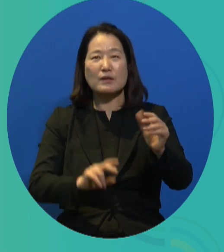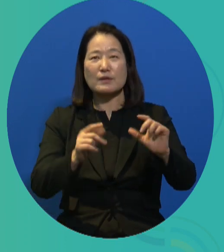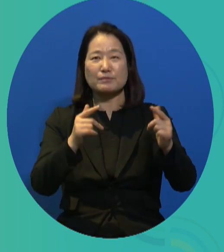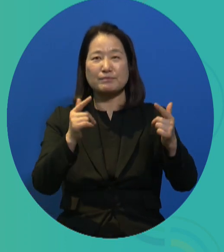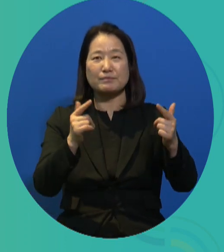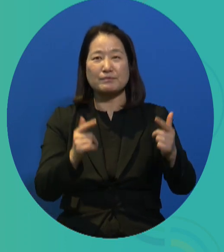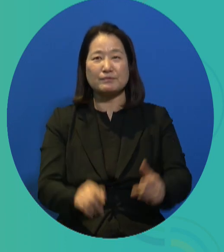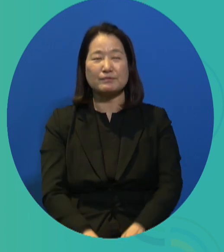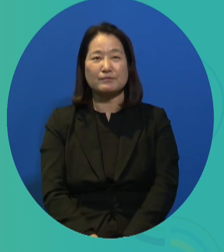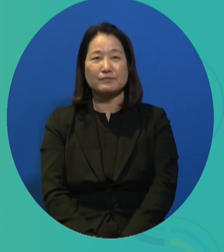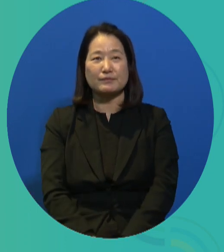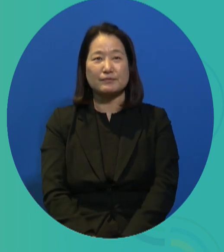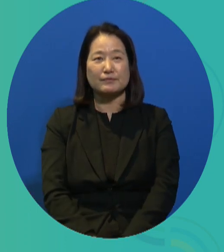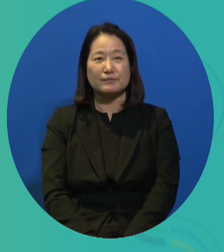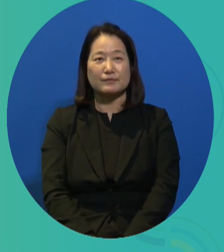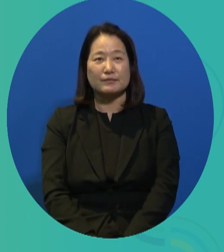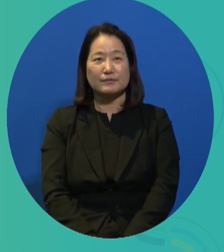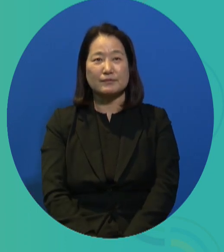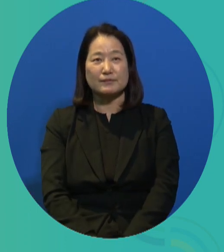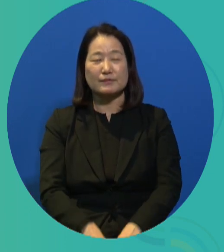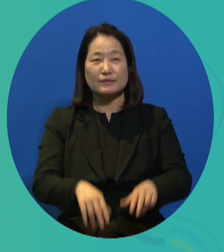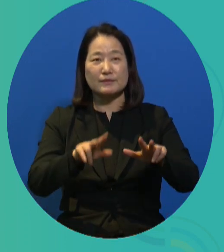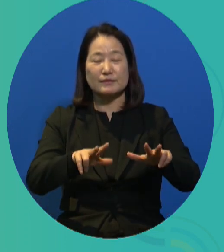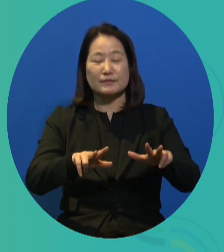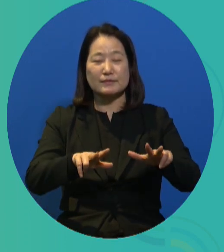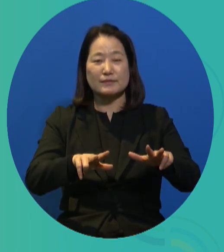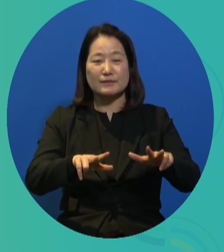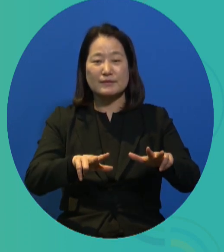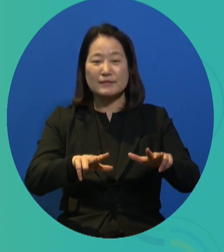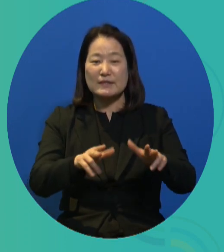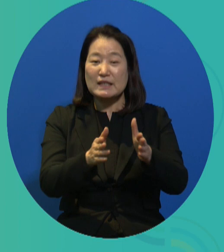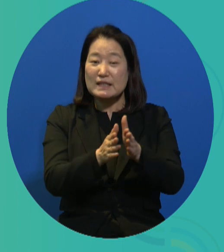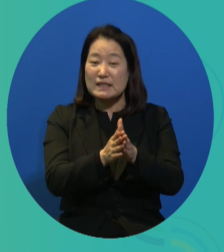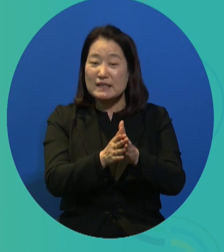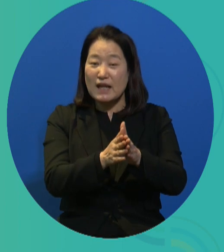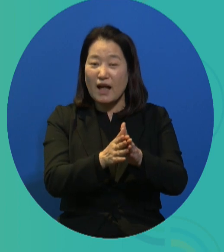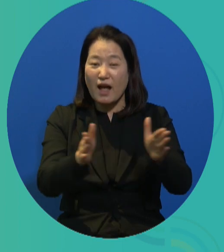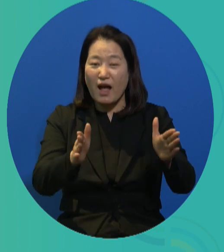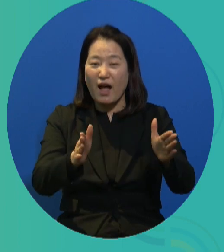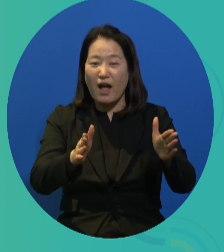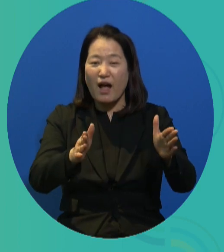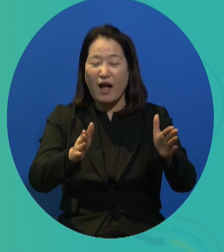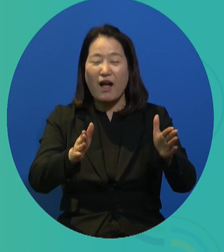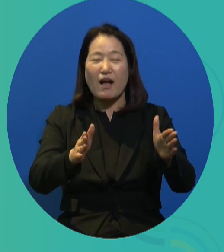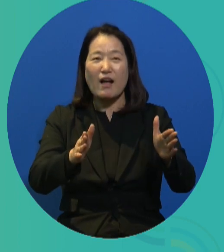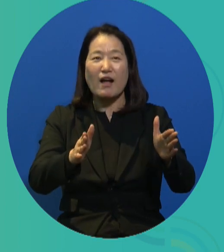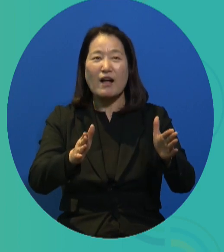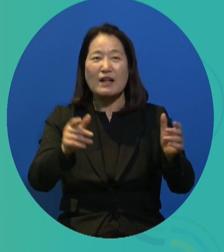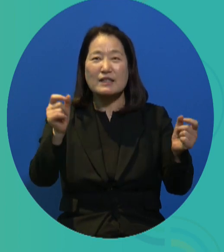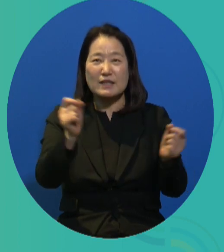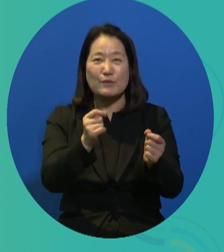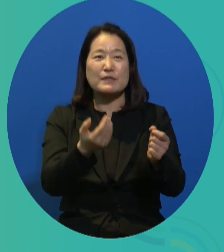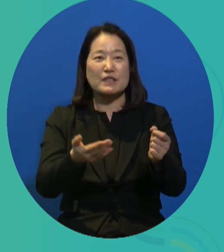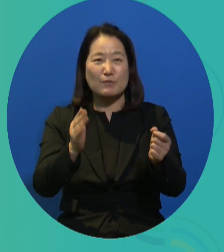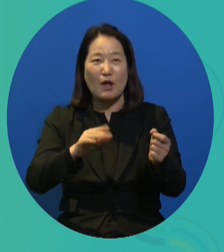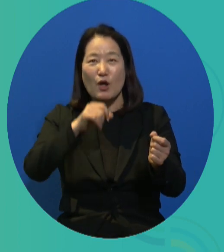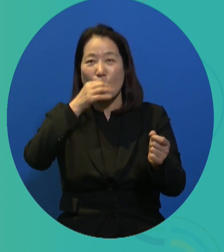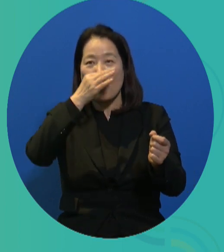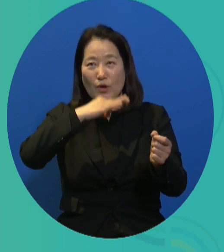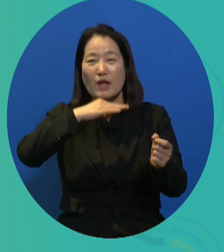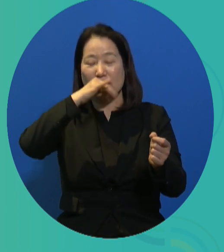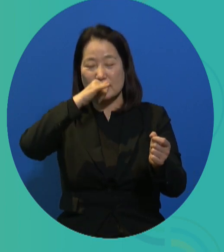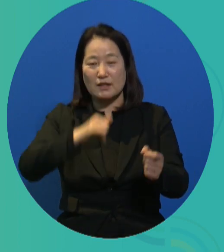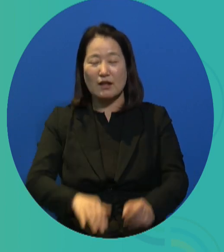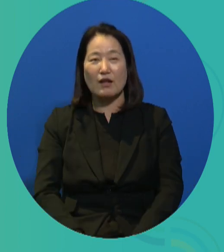And we try to stay away from production and manufacturing kinds of jobs. We're still very early on in the process, so there